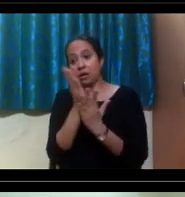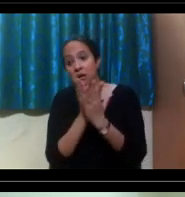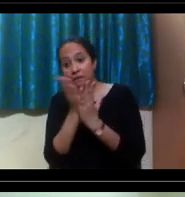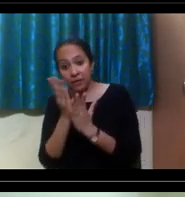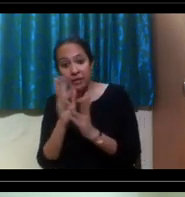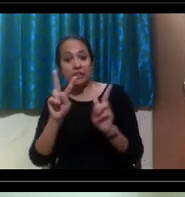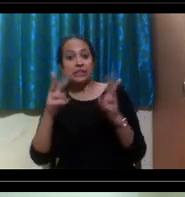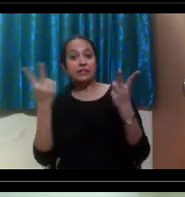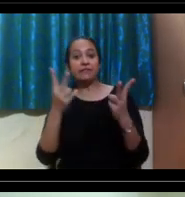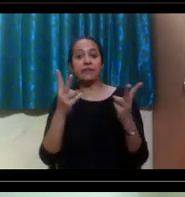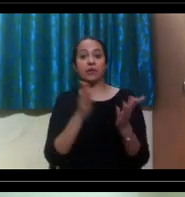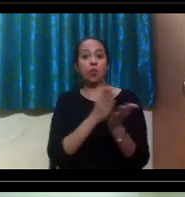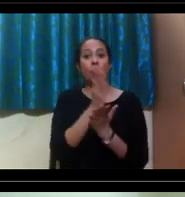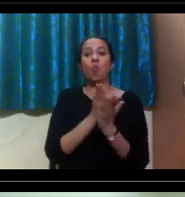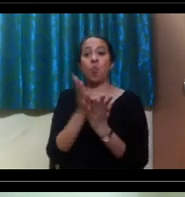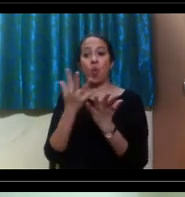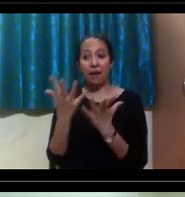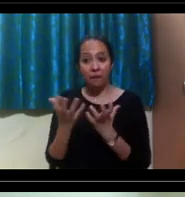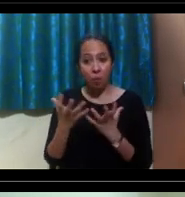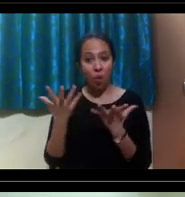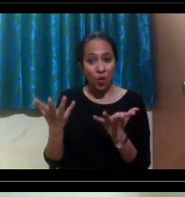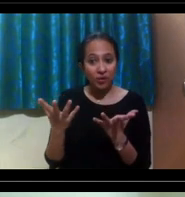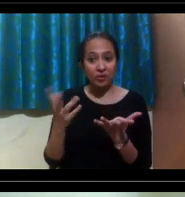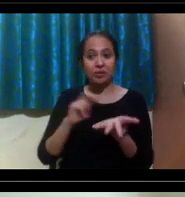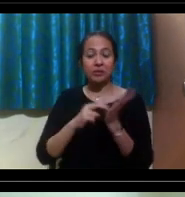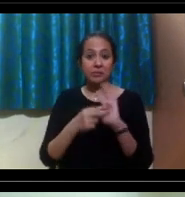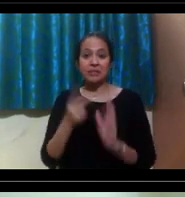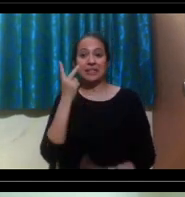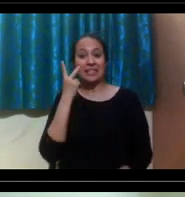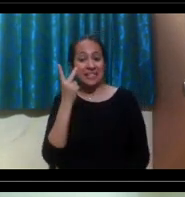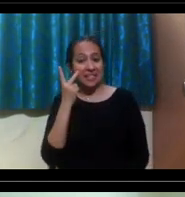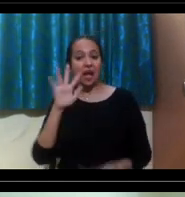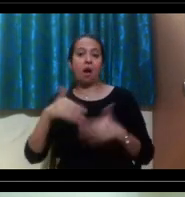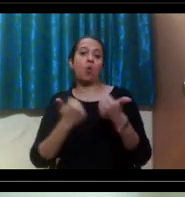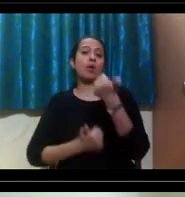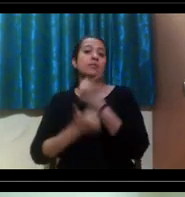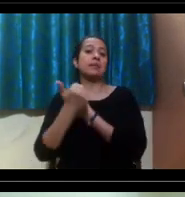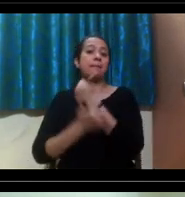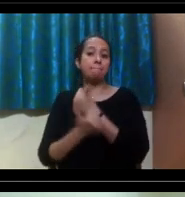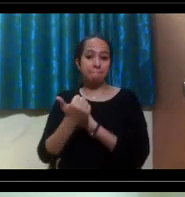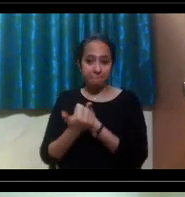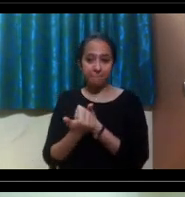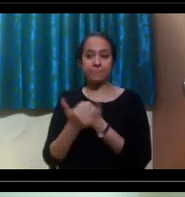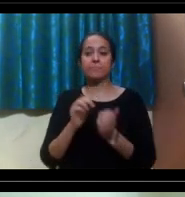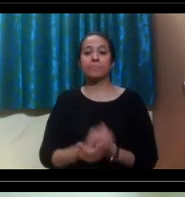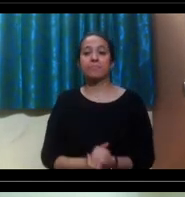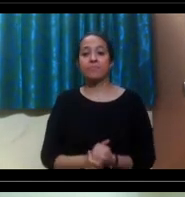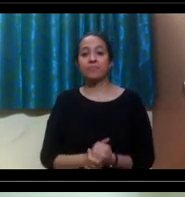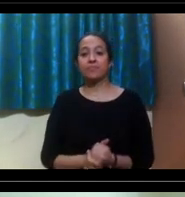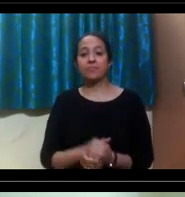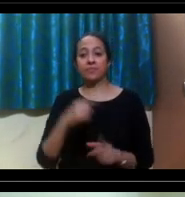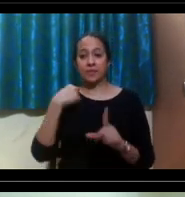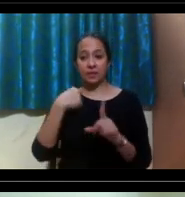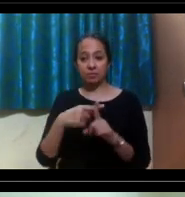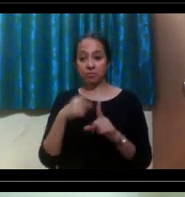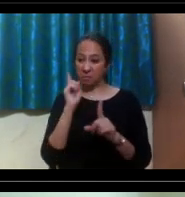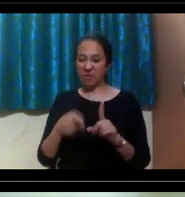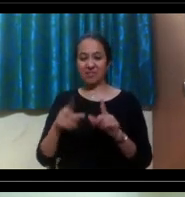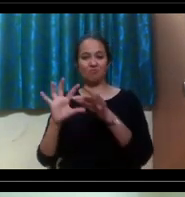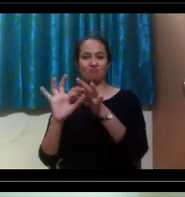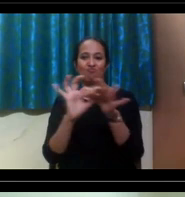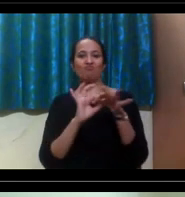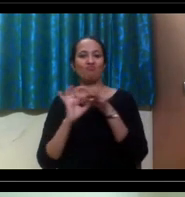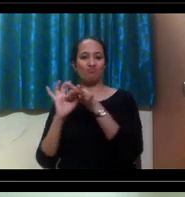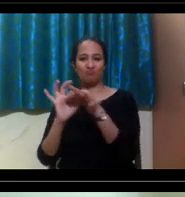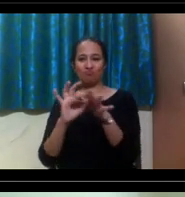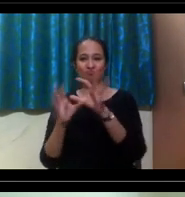of the exams, um, sent to them or sent to the testing location. Um, that does need a lot of coordination because it's,